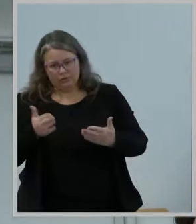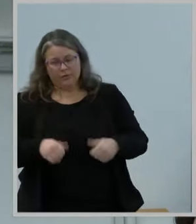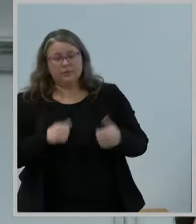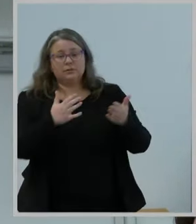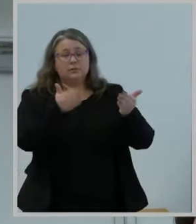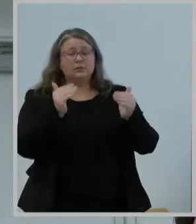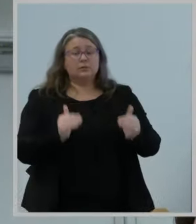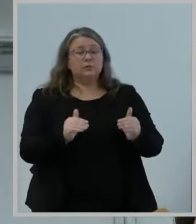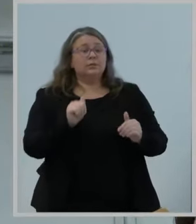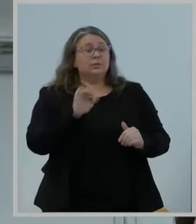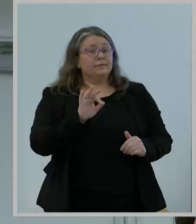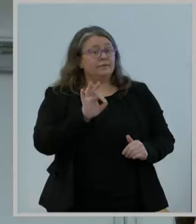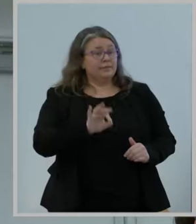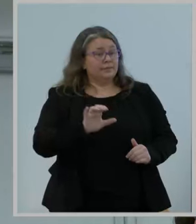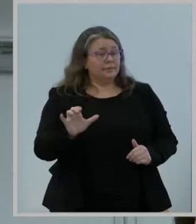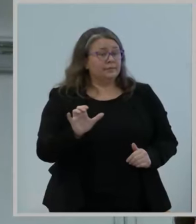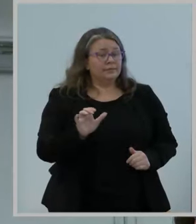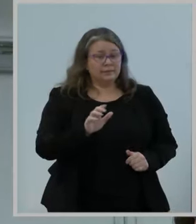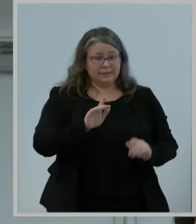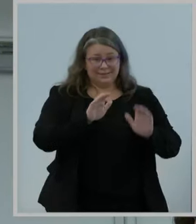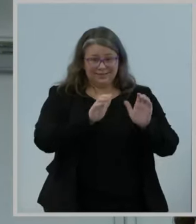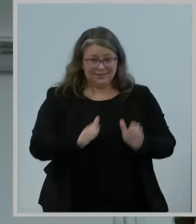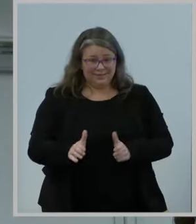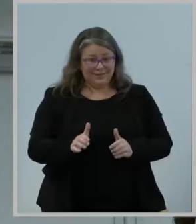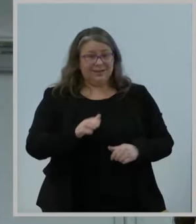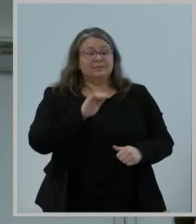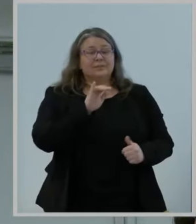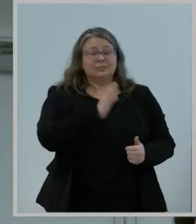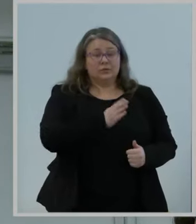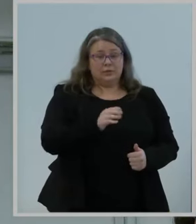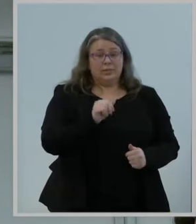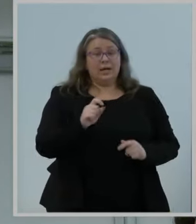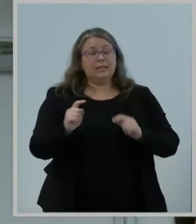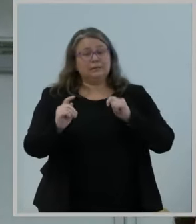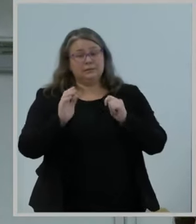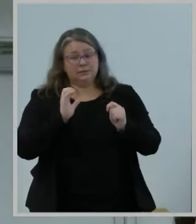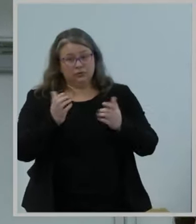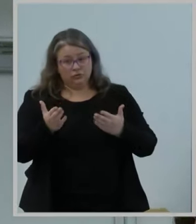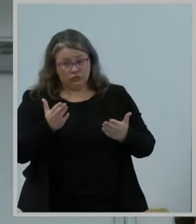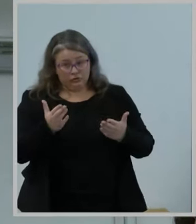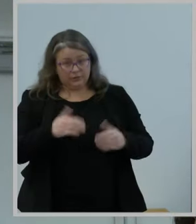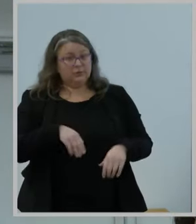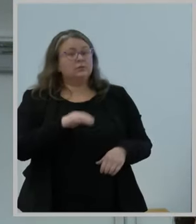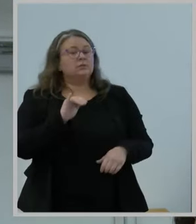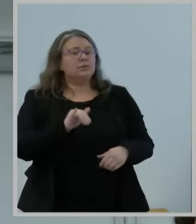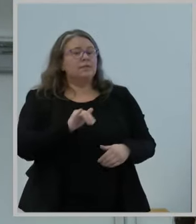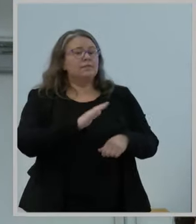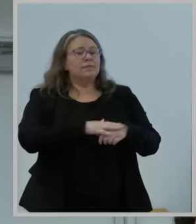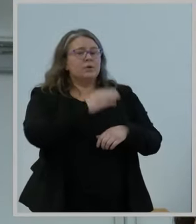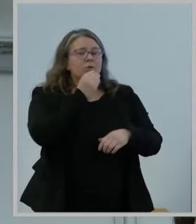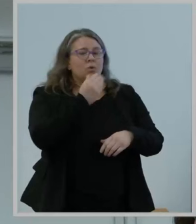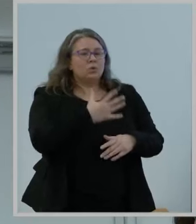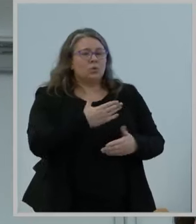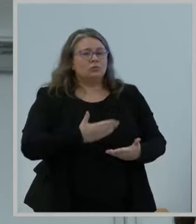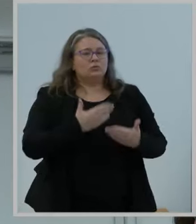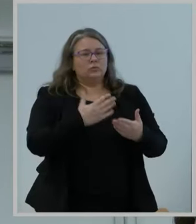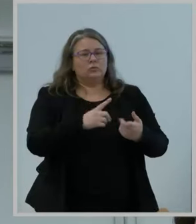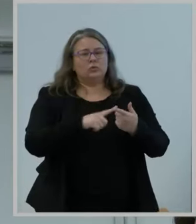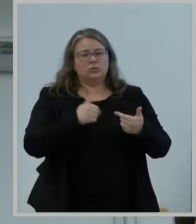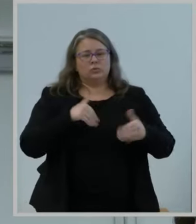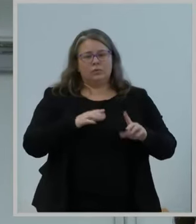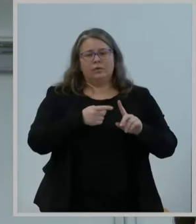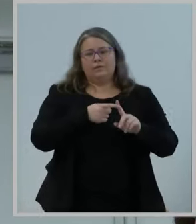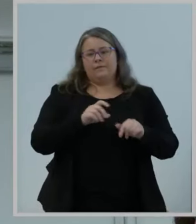classifies broadband Internet access service as a telecommunications service, the notice proposes to forbear from applying 26 Title II